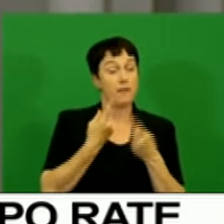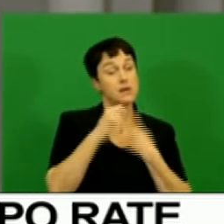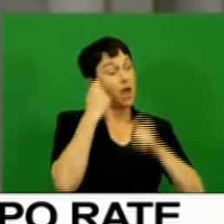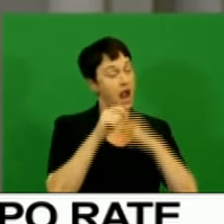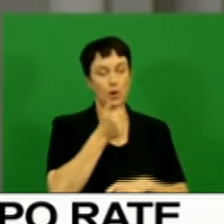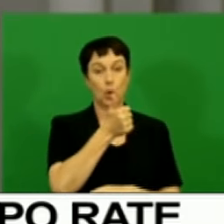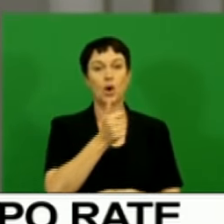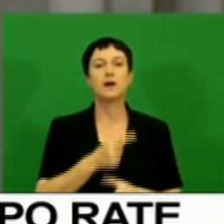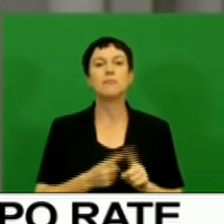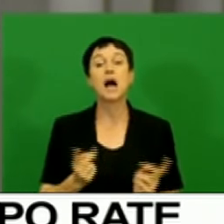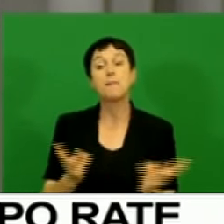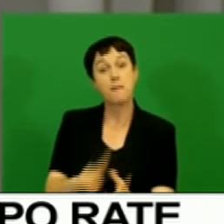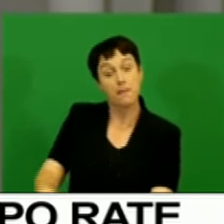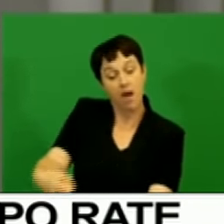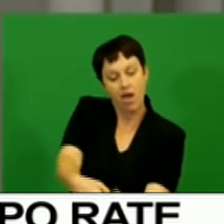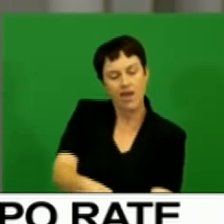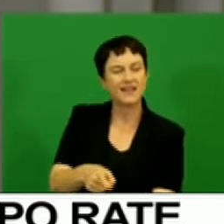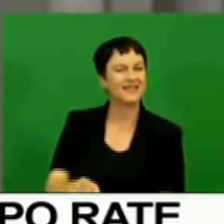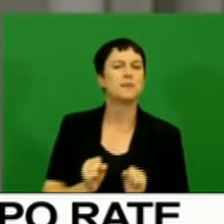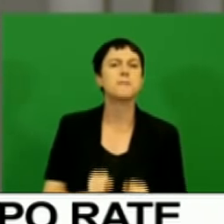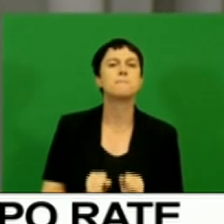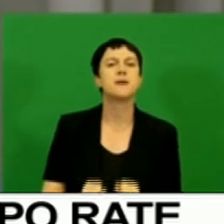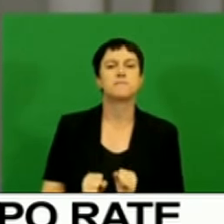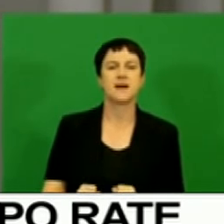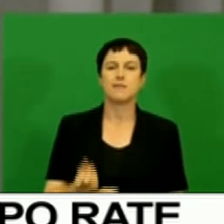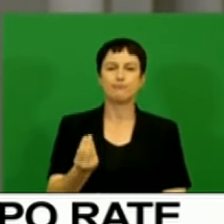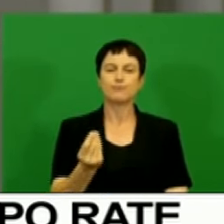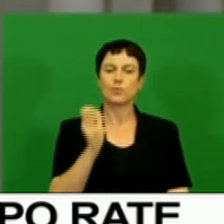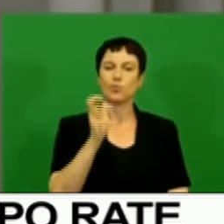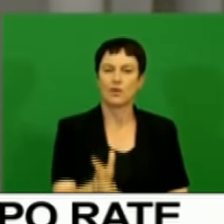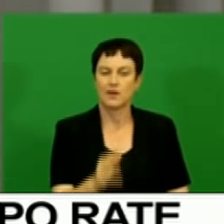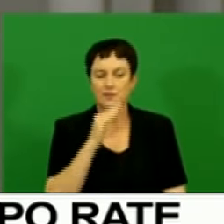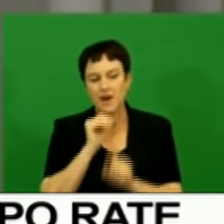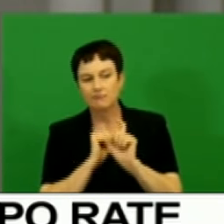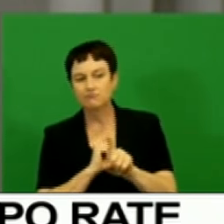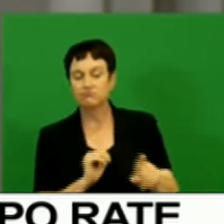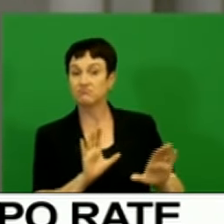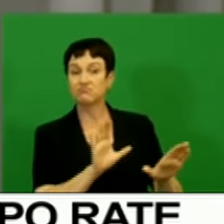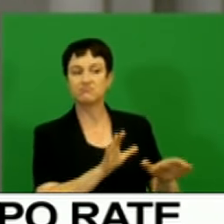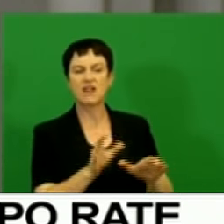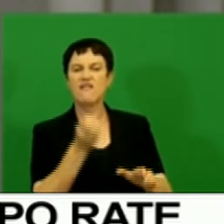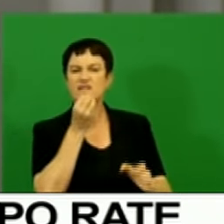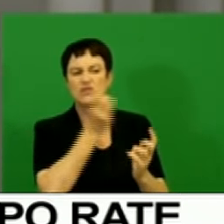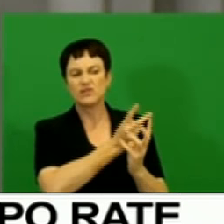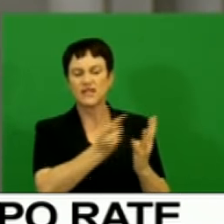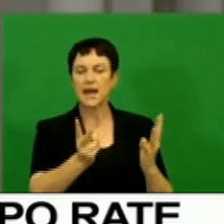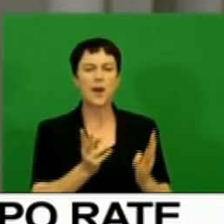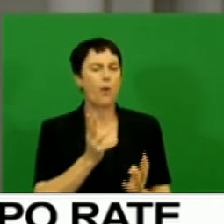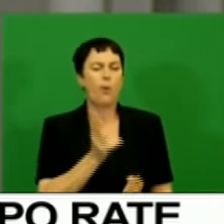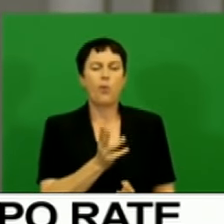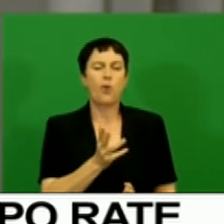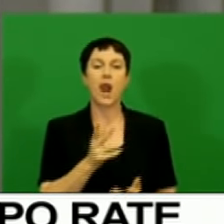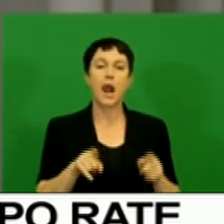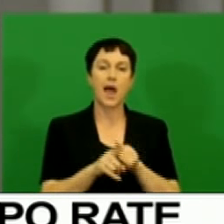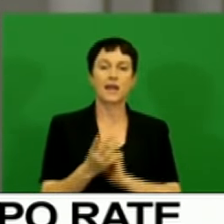to be felt, with meat prices likely to lag other food price categories as farmers restock their